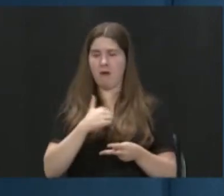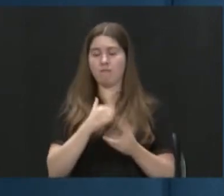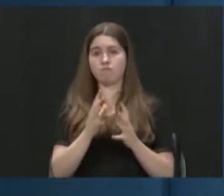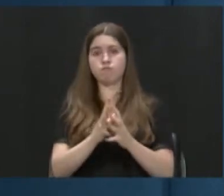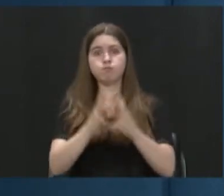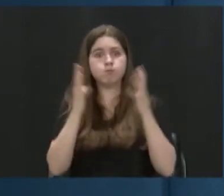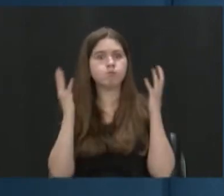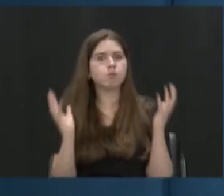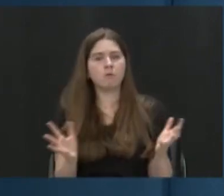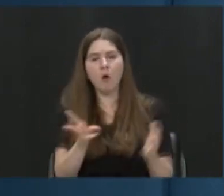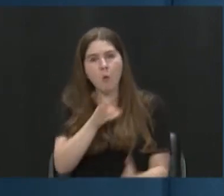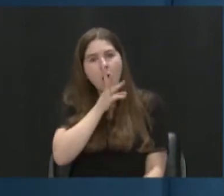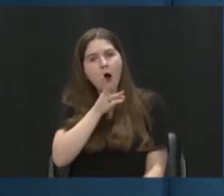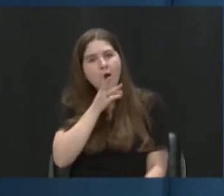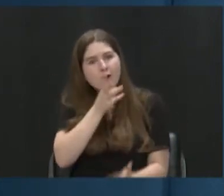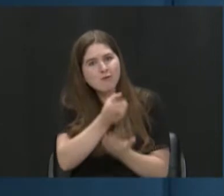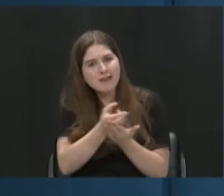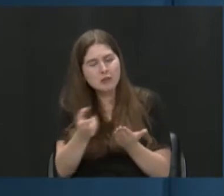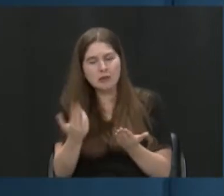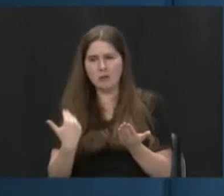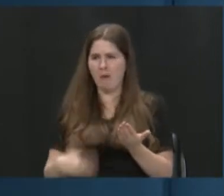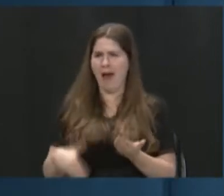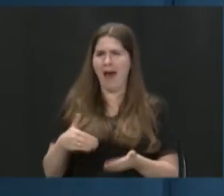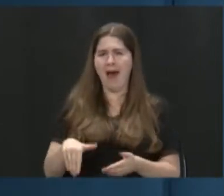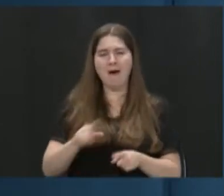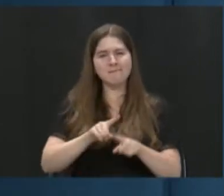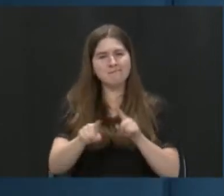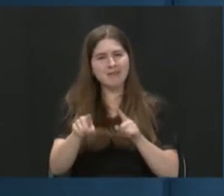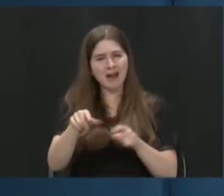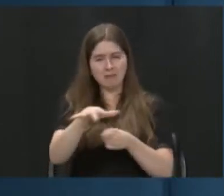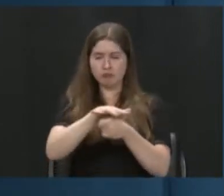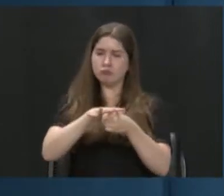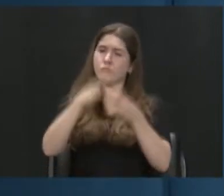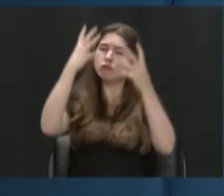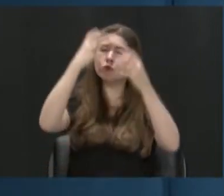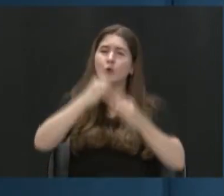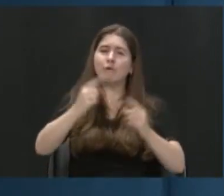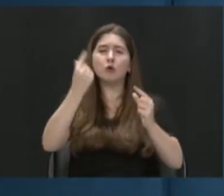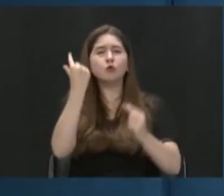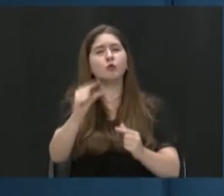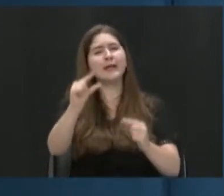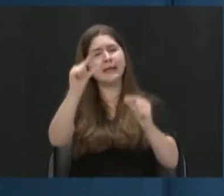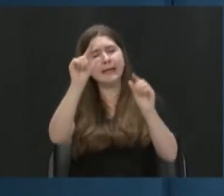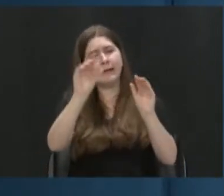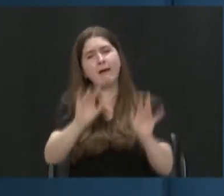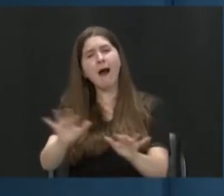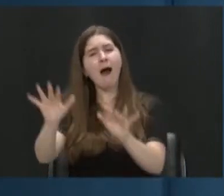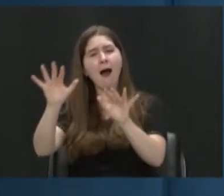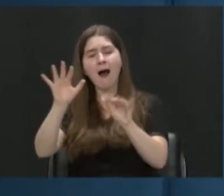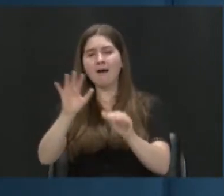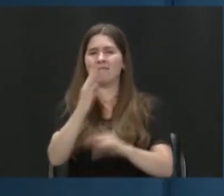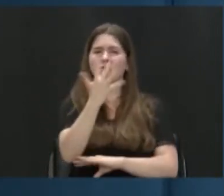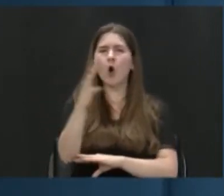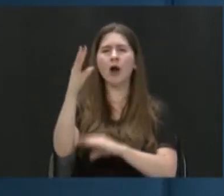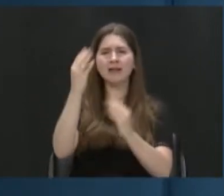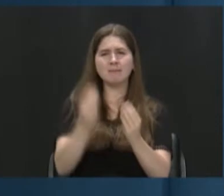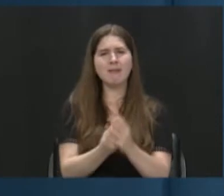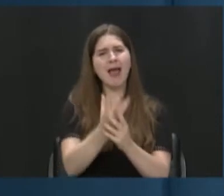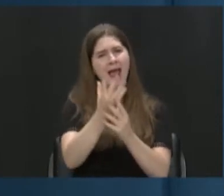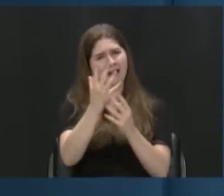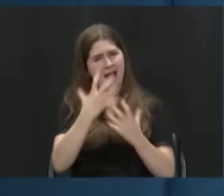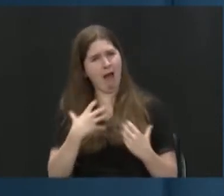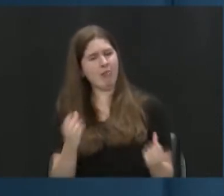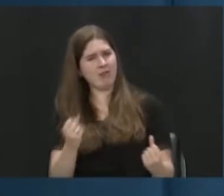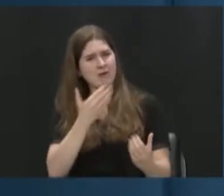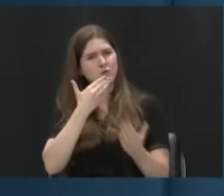of water resources, it also makes our region, you know, beautiful and ecologically healthy and a great place to recreate.